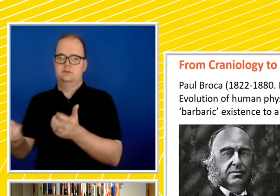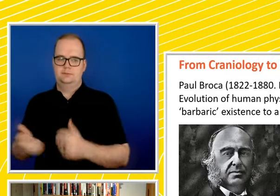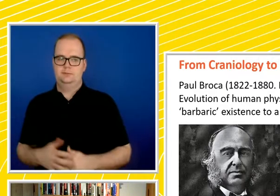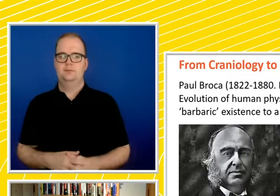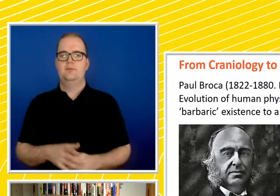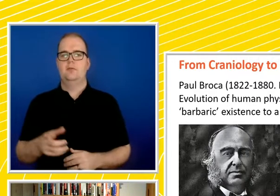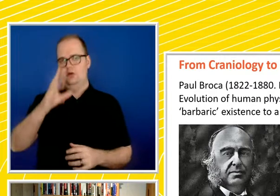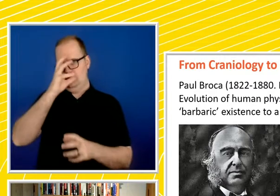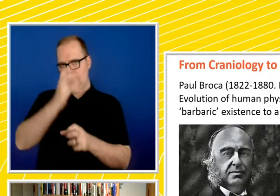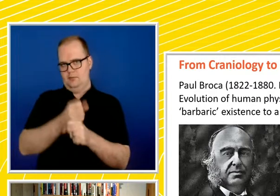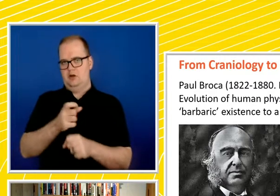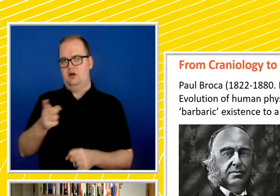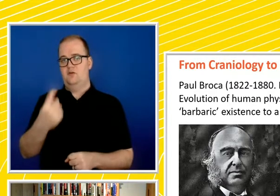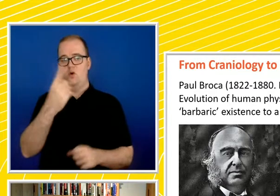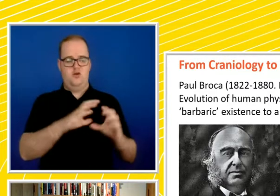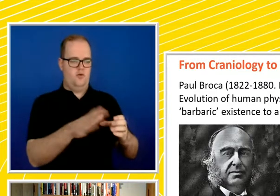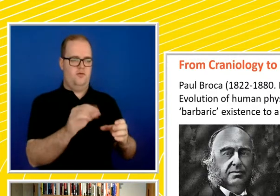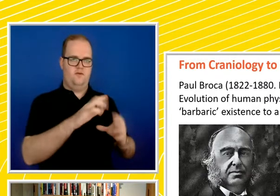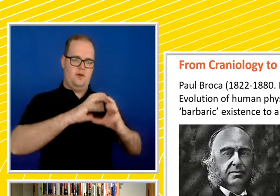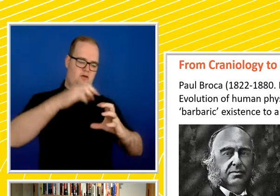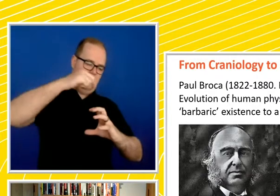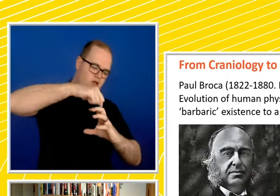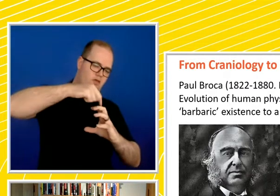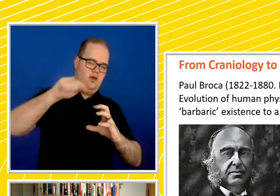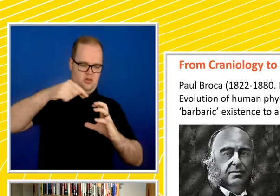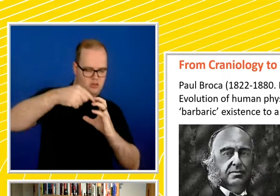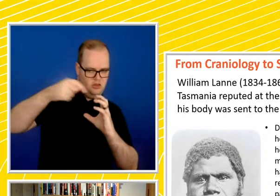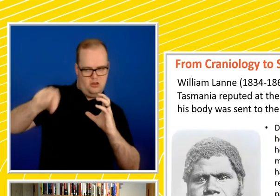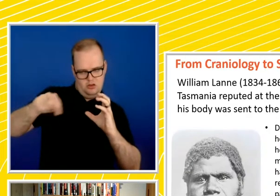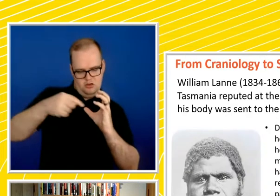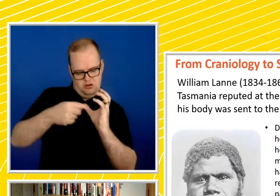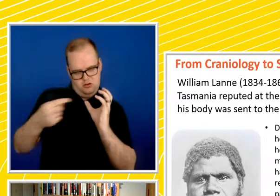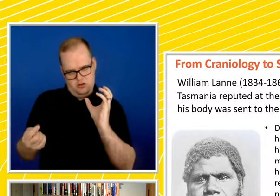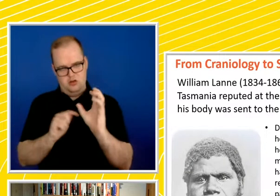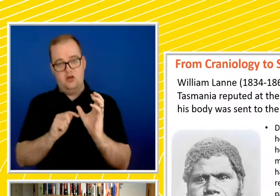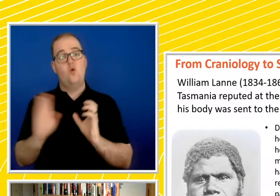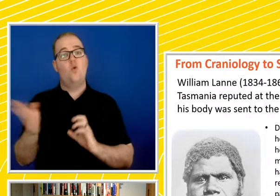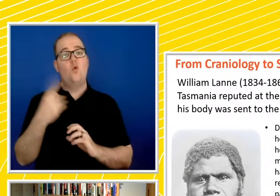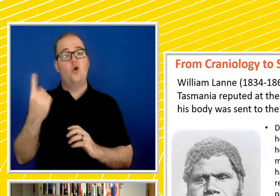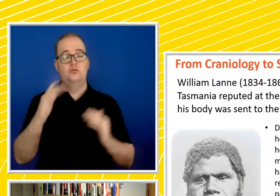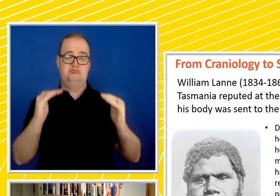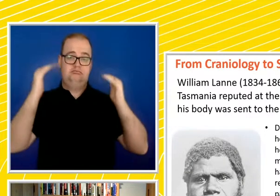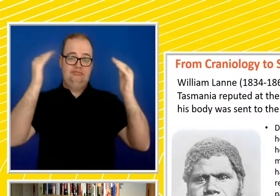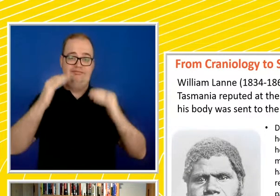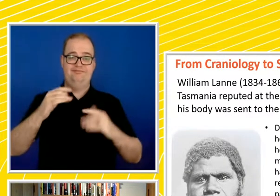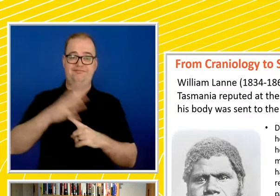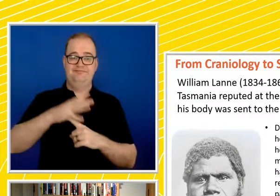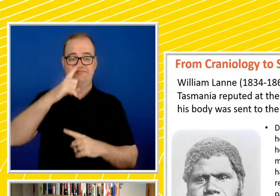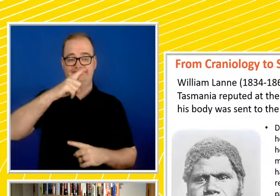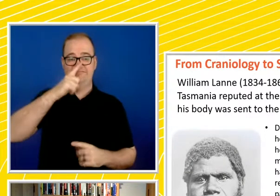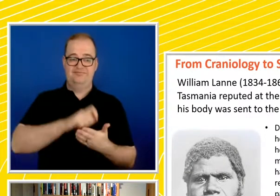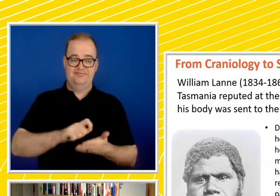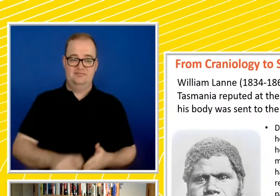guys were highly prolific authors of their day. Now, the skull collecting